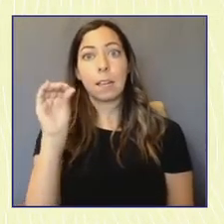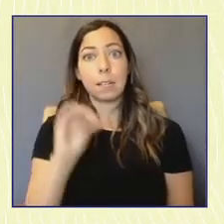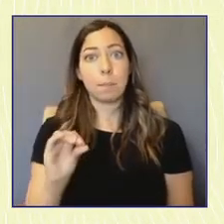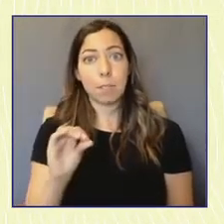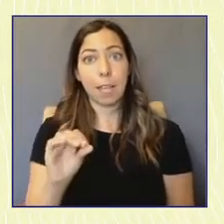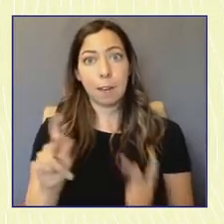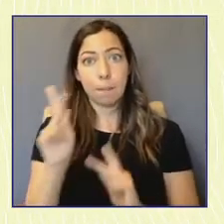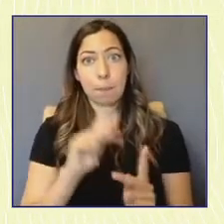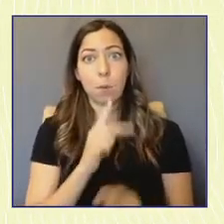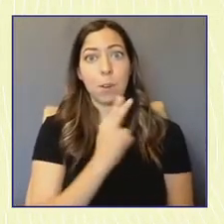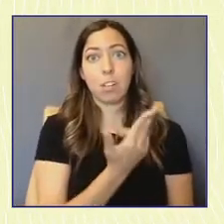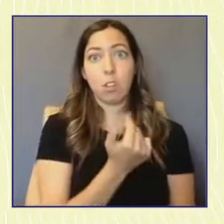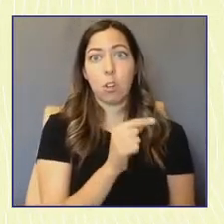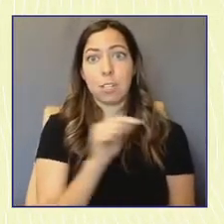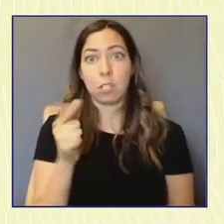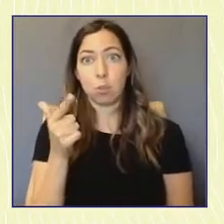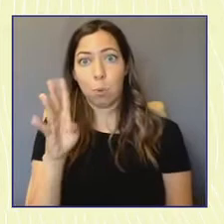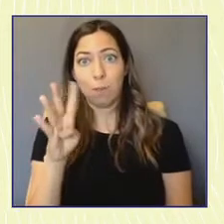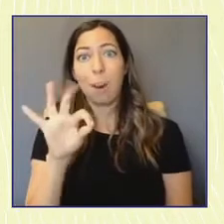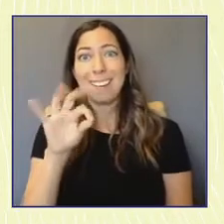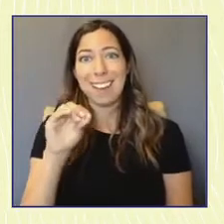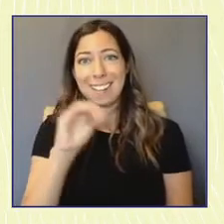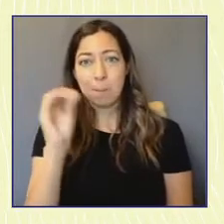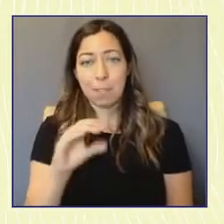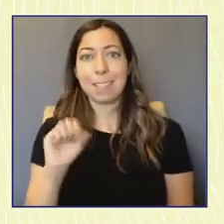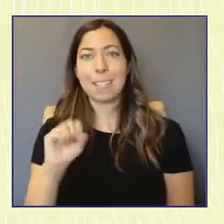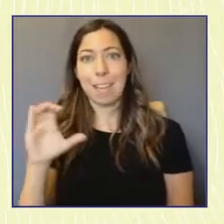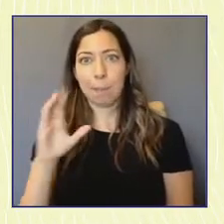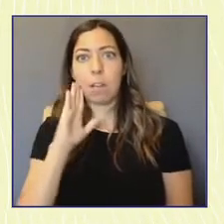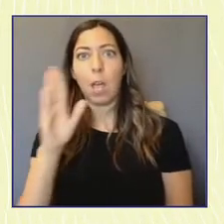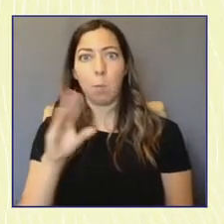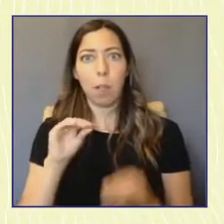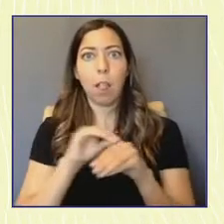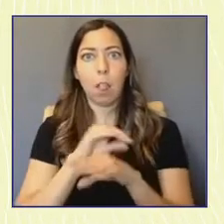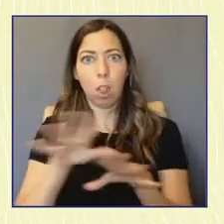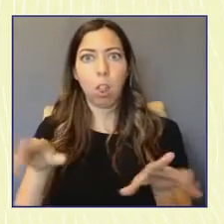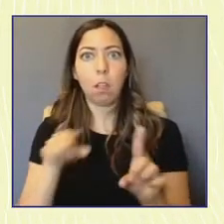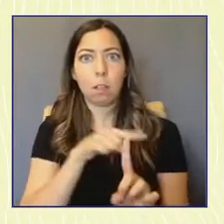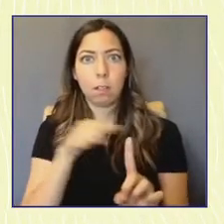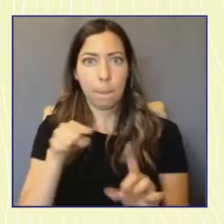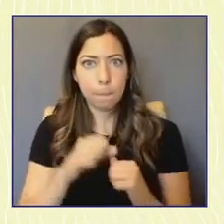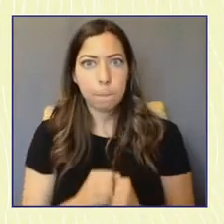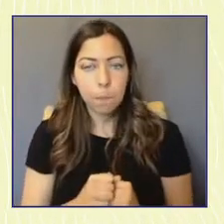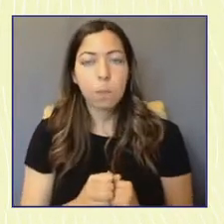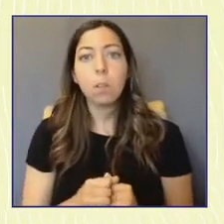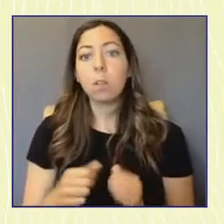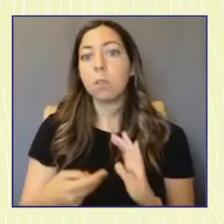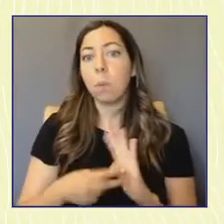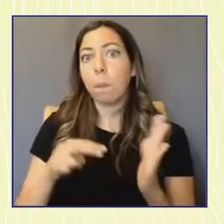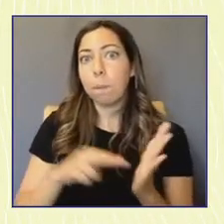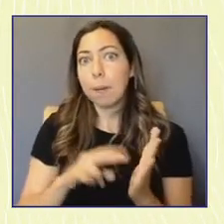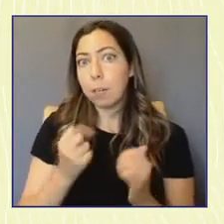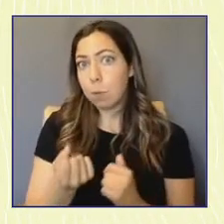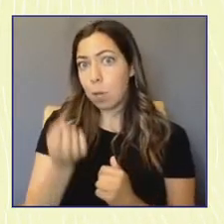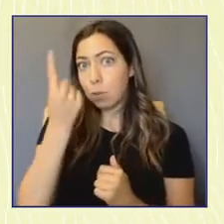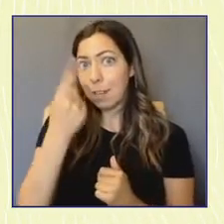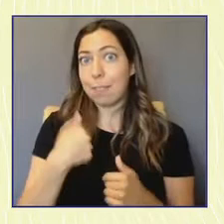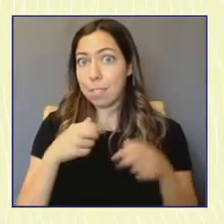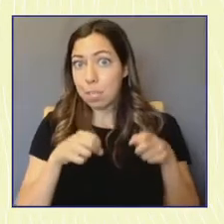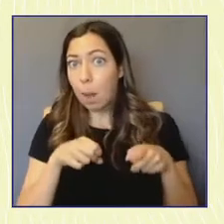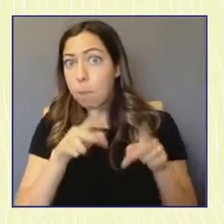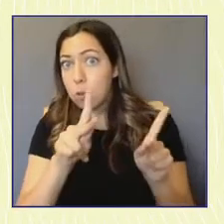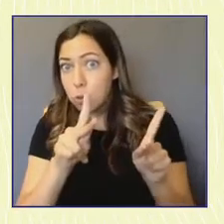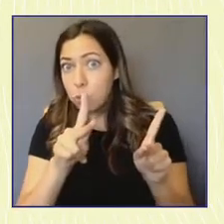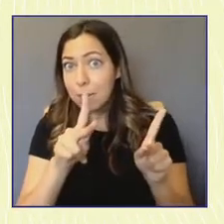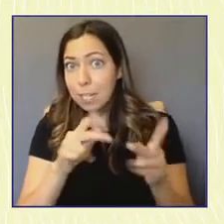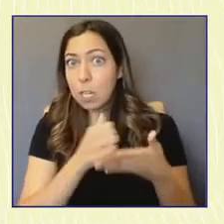year olds across this country so we recognize not only the opportunity but more importantly the responsibility that we have to